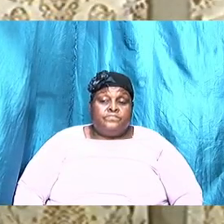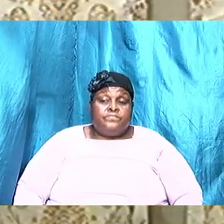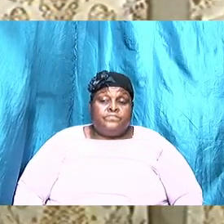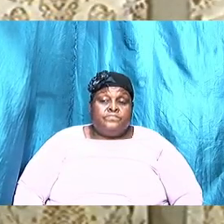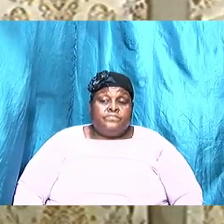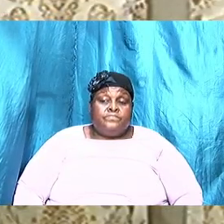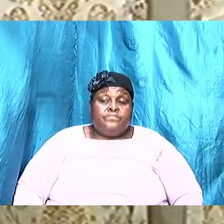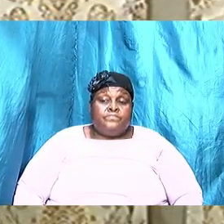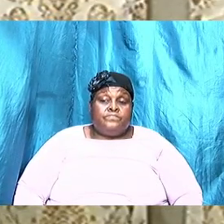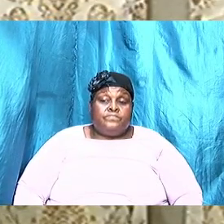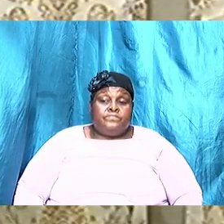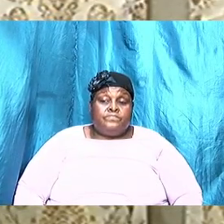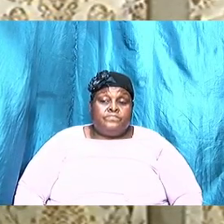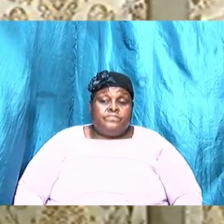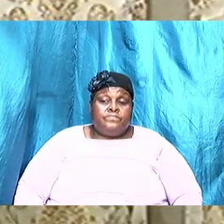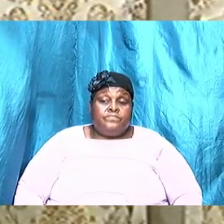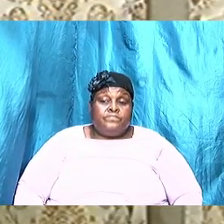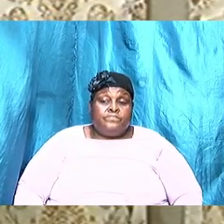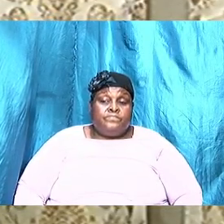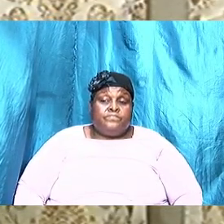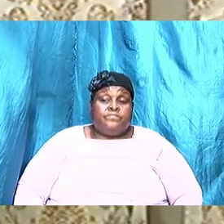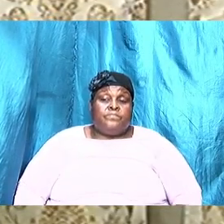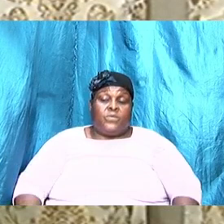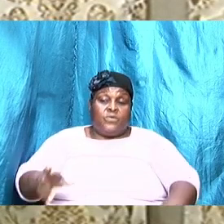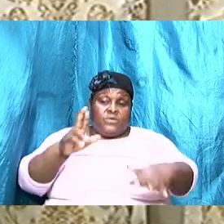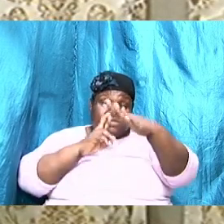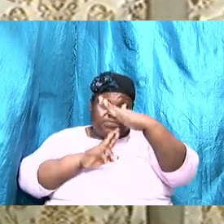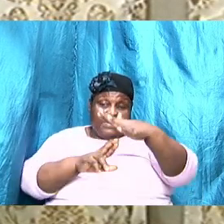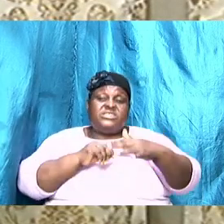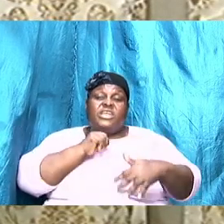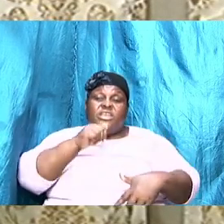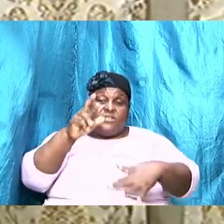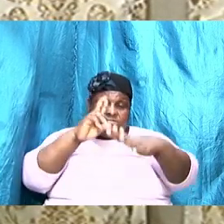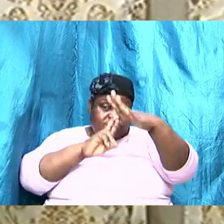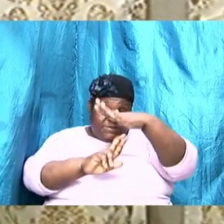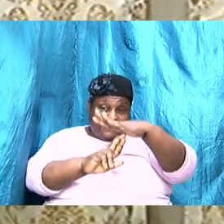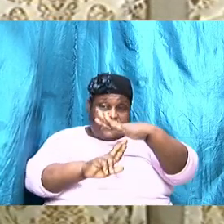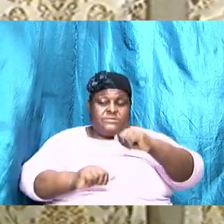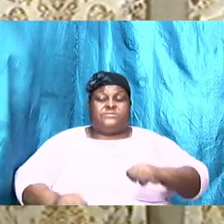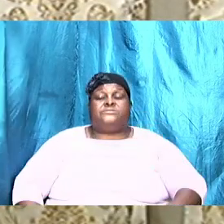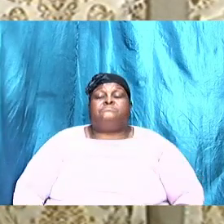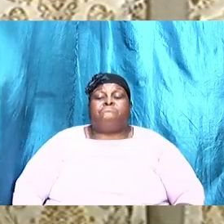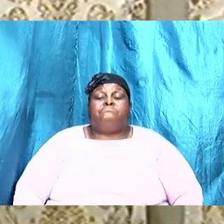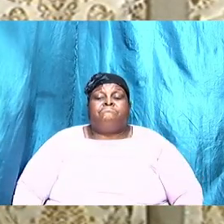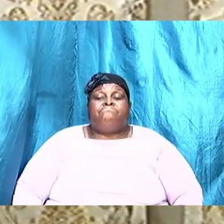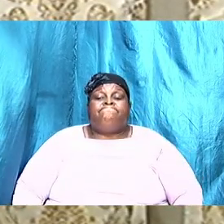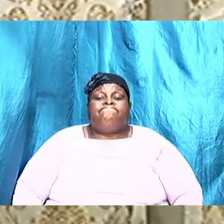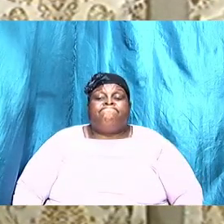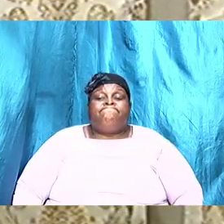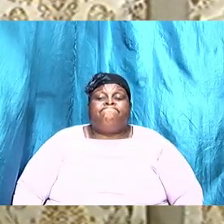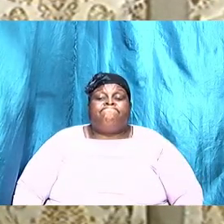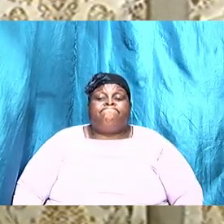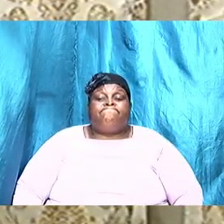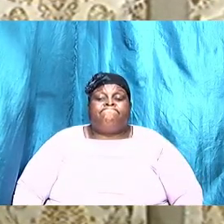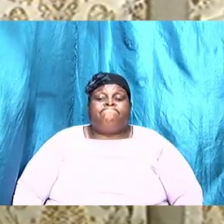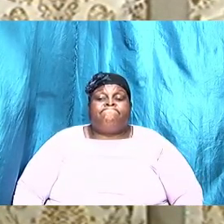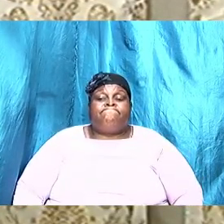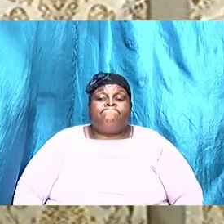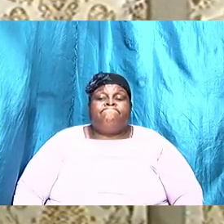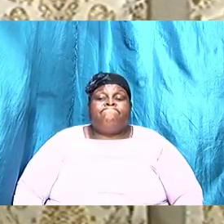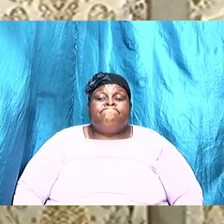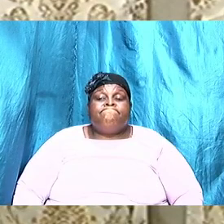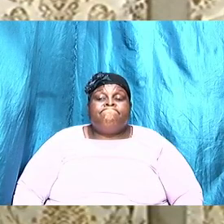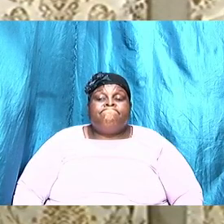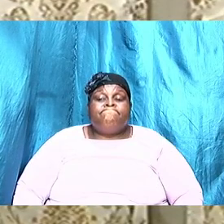and then the whole business of respect and disrespect and you know all of those things but